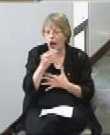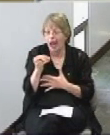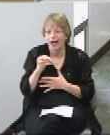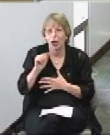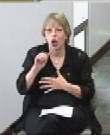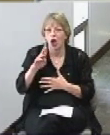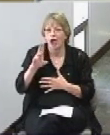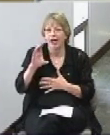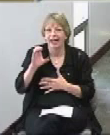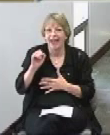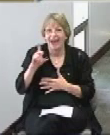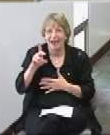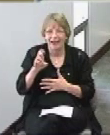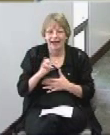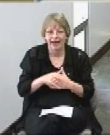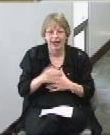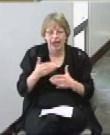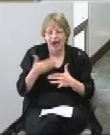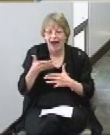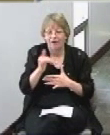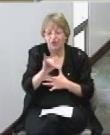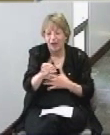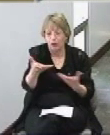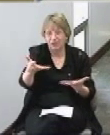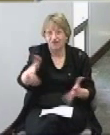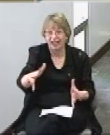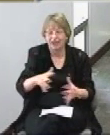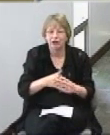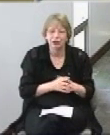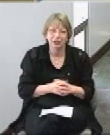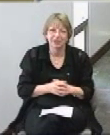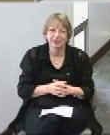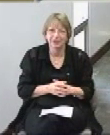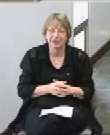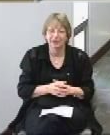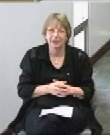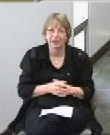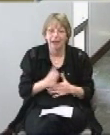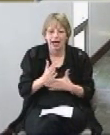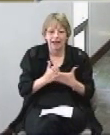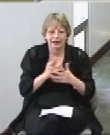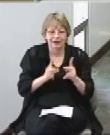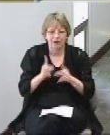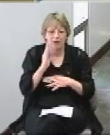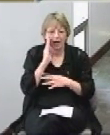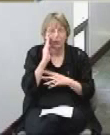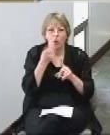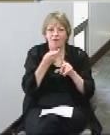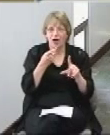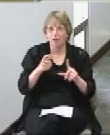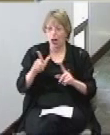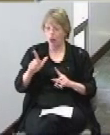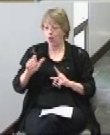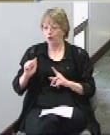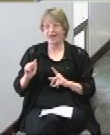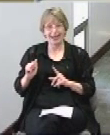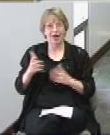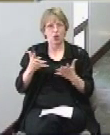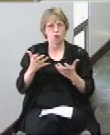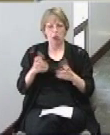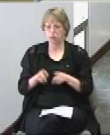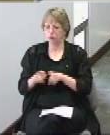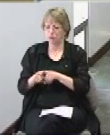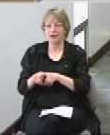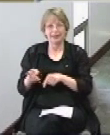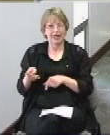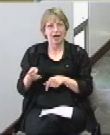after they finished that project some people they know from Louisiana wanted to do the same thing